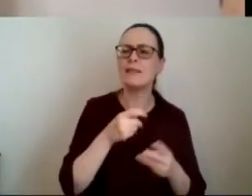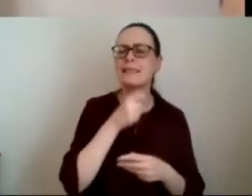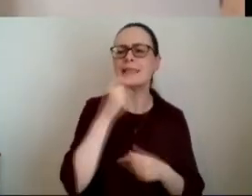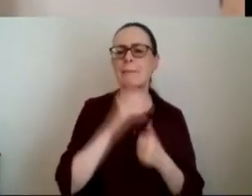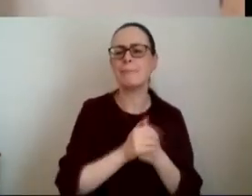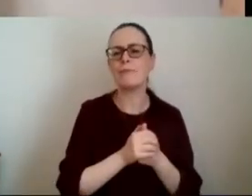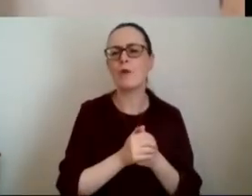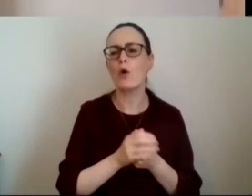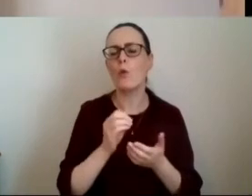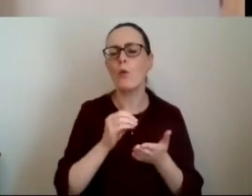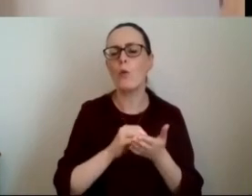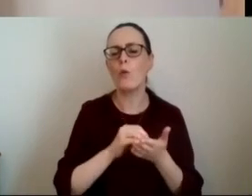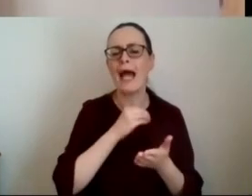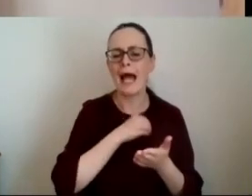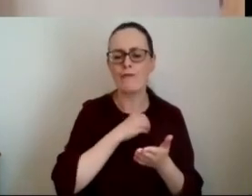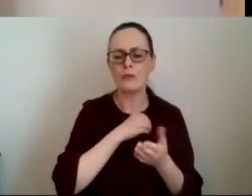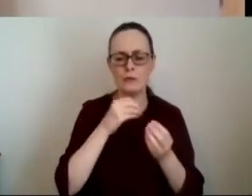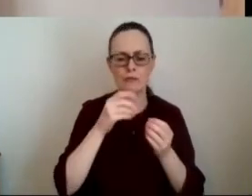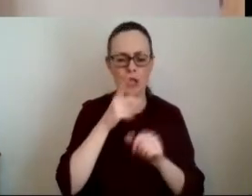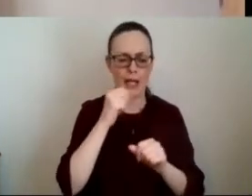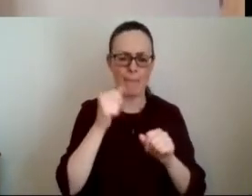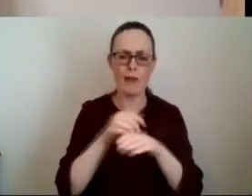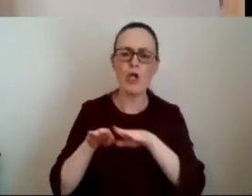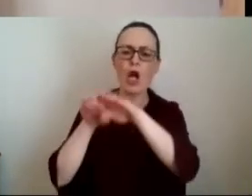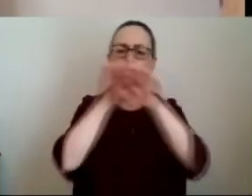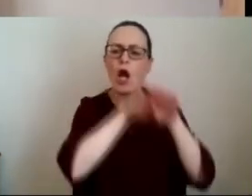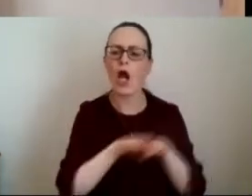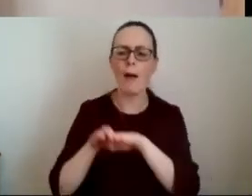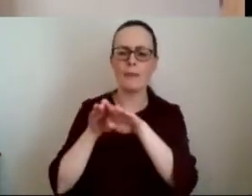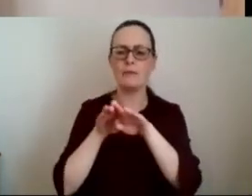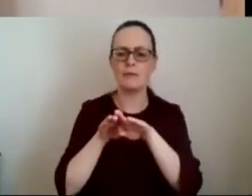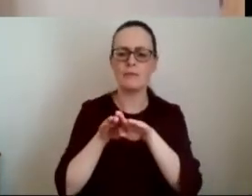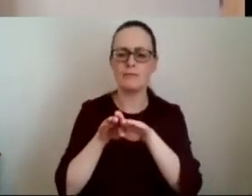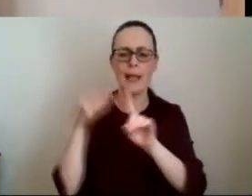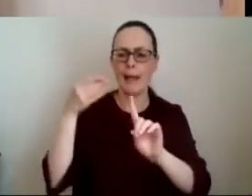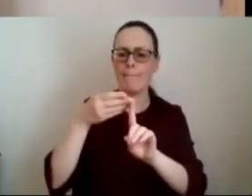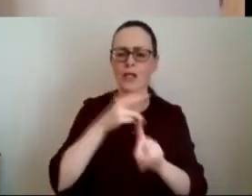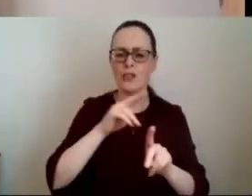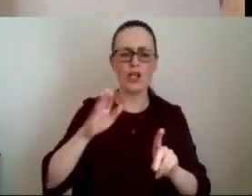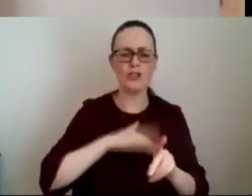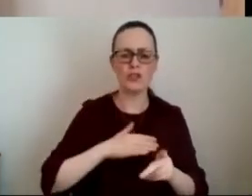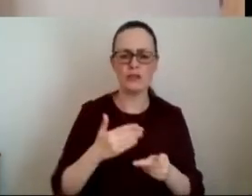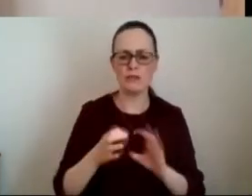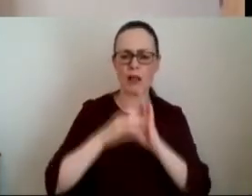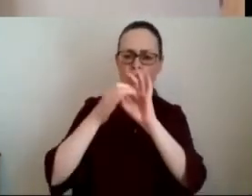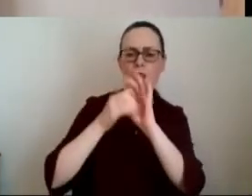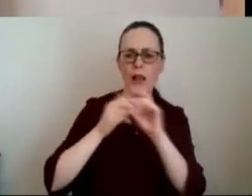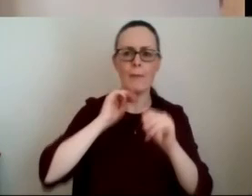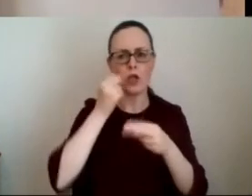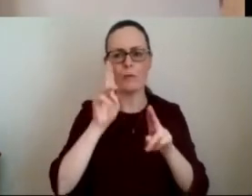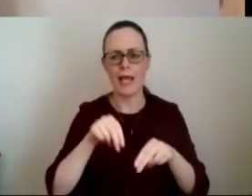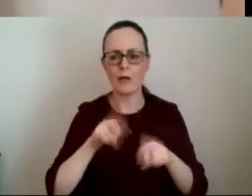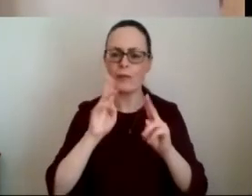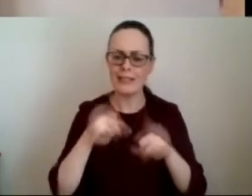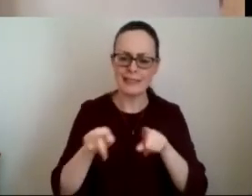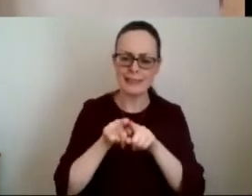to articulate a common purpose that it's not just cooperation or collaboration for the sake of it and that's the first thing to say and also we didn't